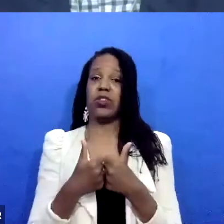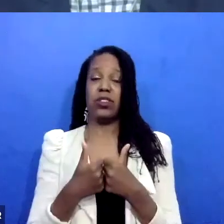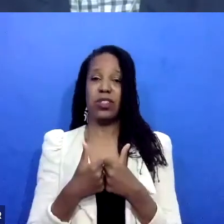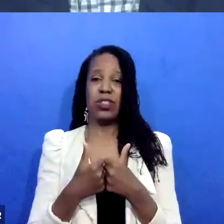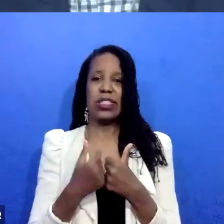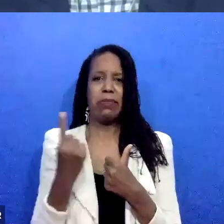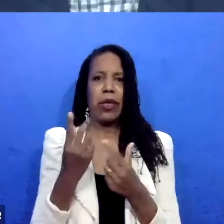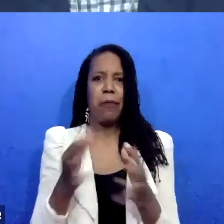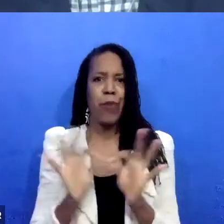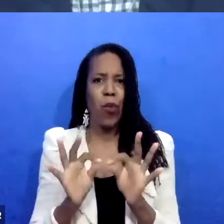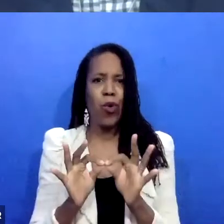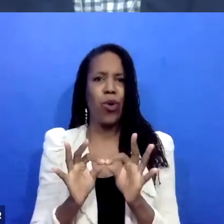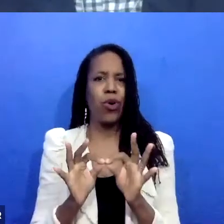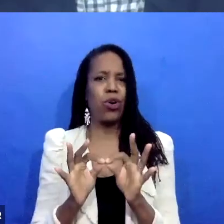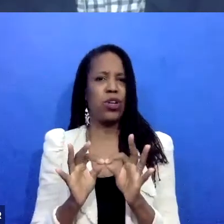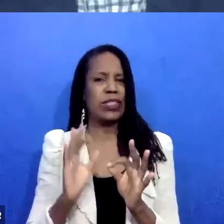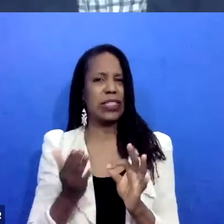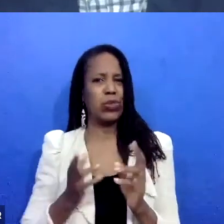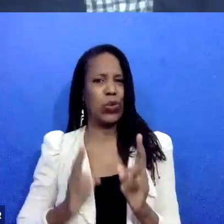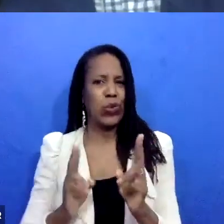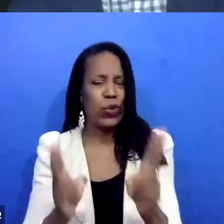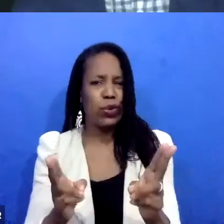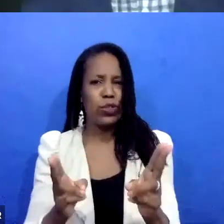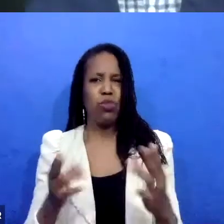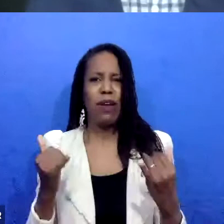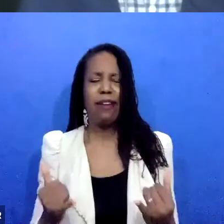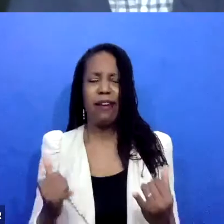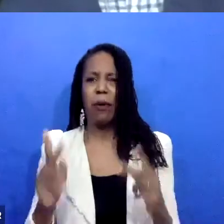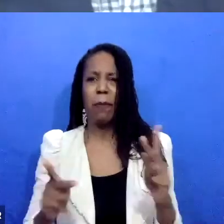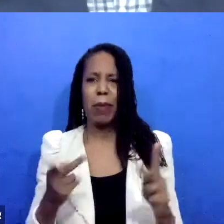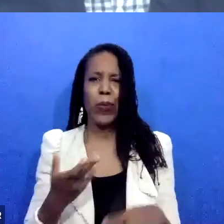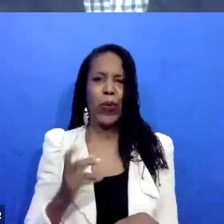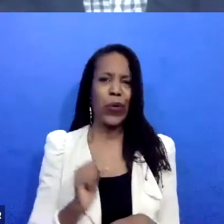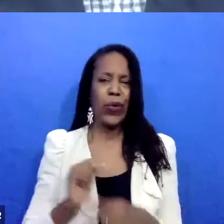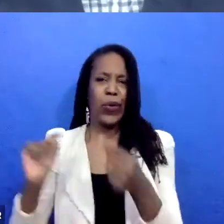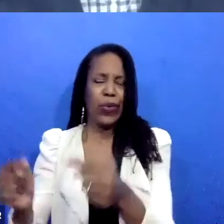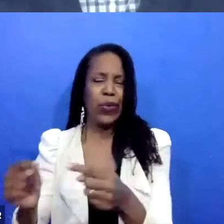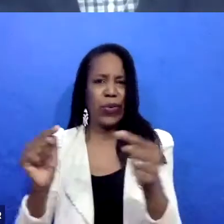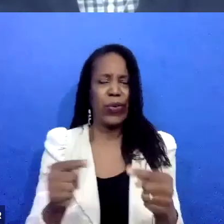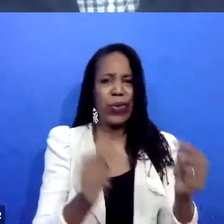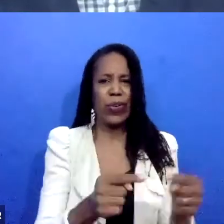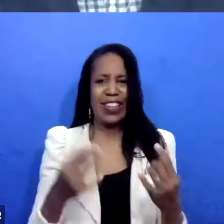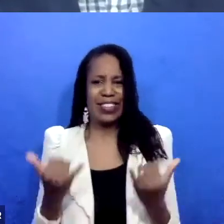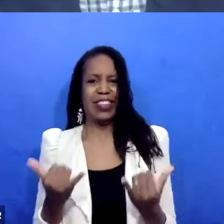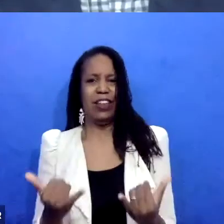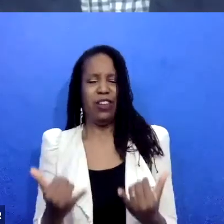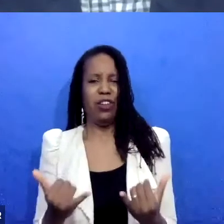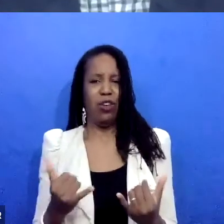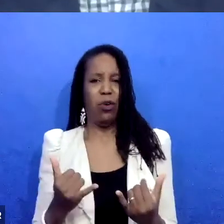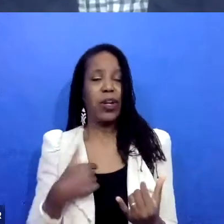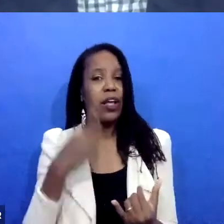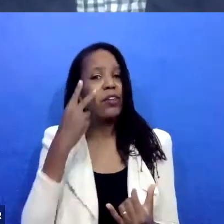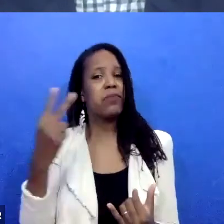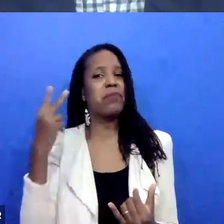you know, right now harm is happening. And when I think about it from my own childhood perspective, right, like I never